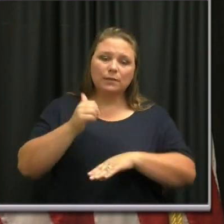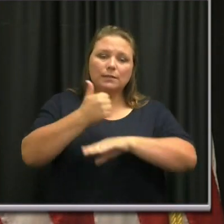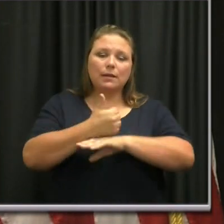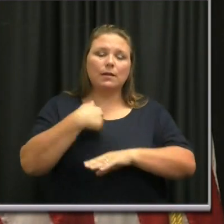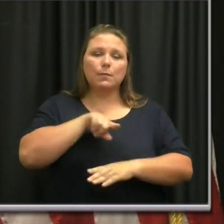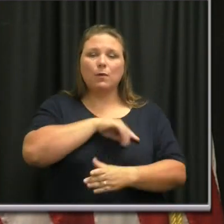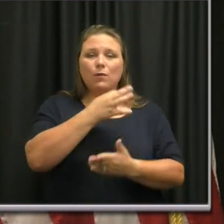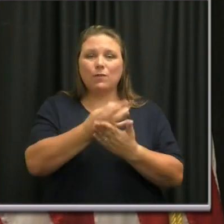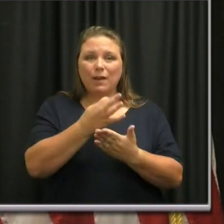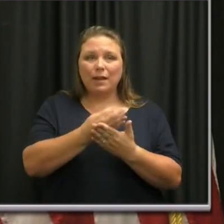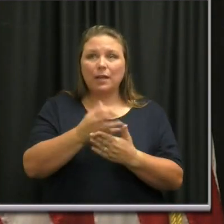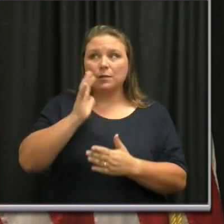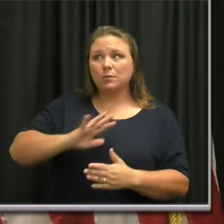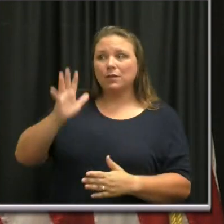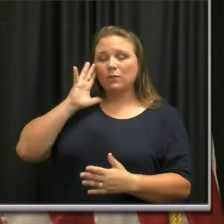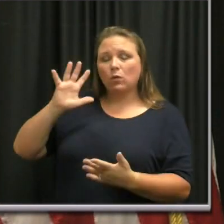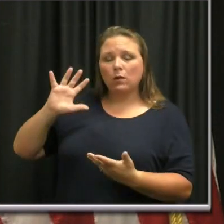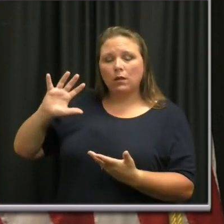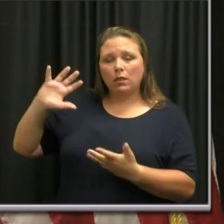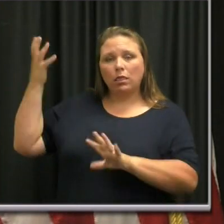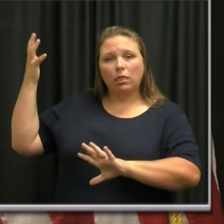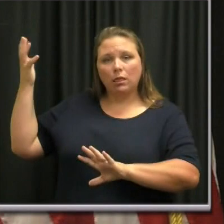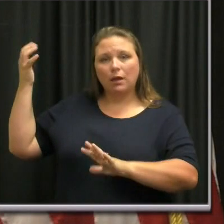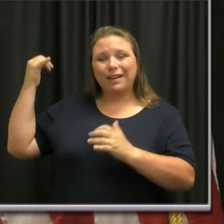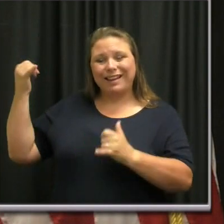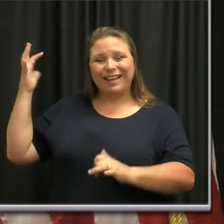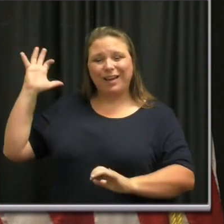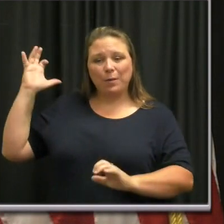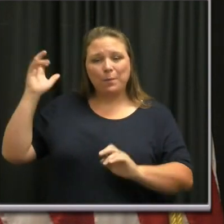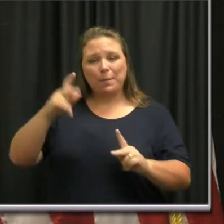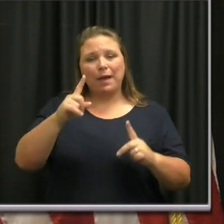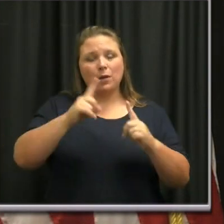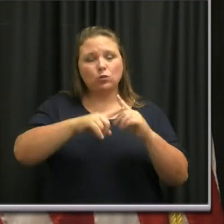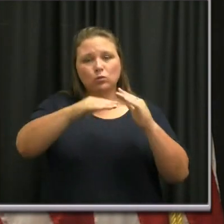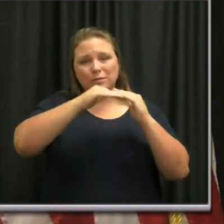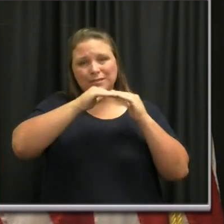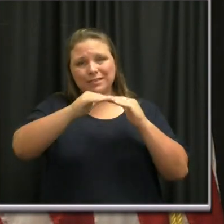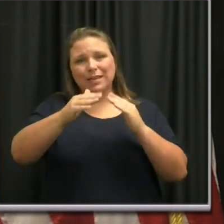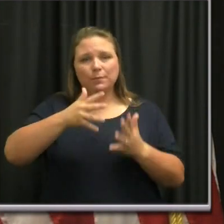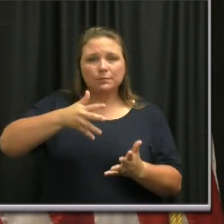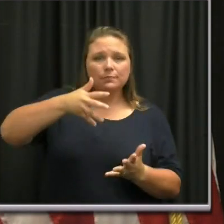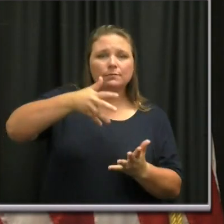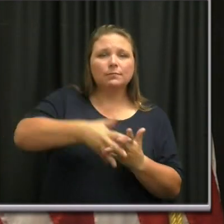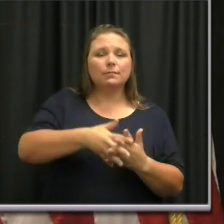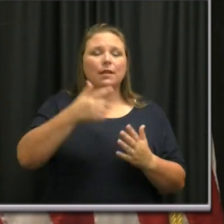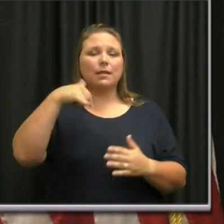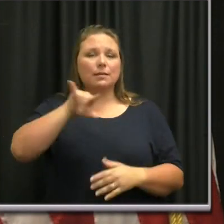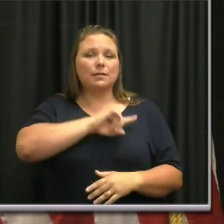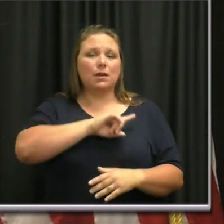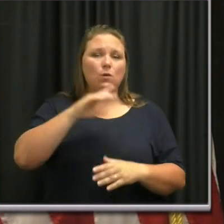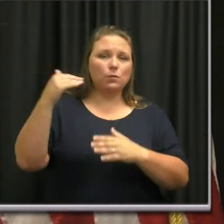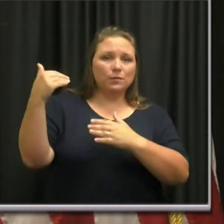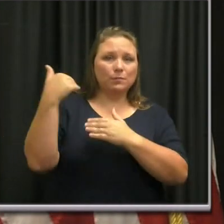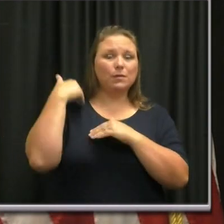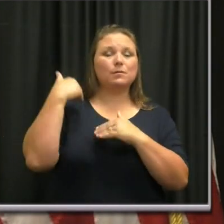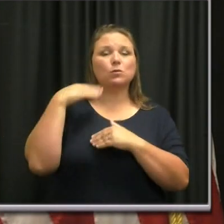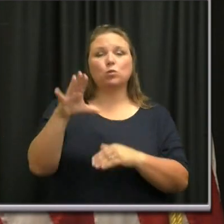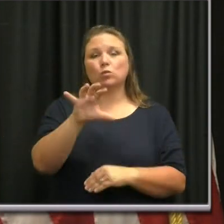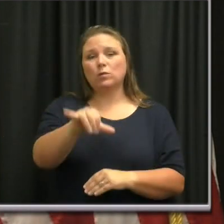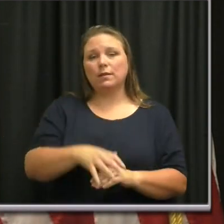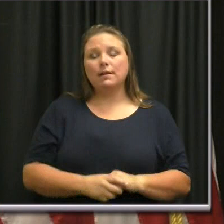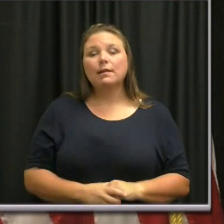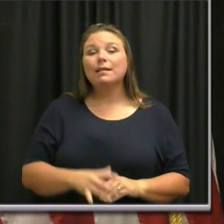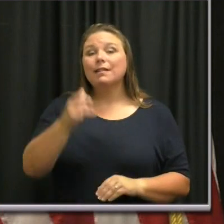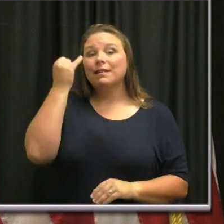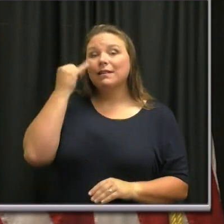um, which were troubled anyway, back on a stable footing. That's our responsibility to do that. Now,